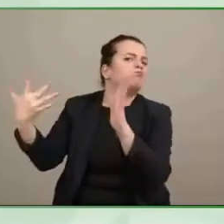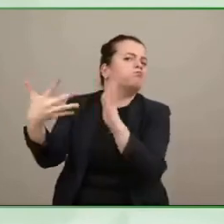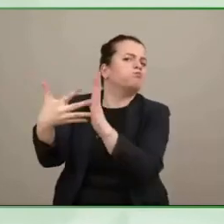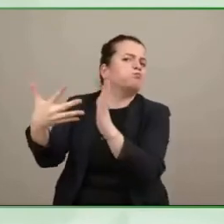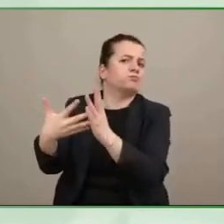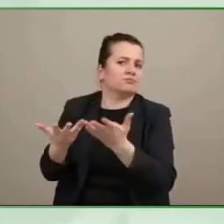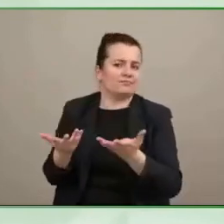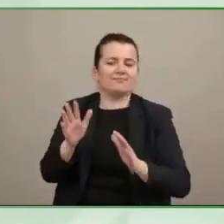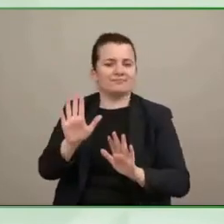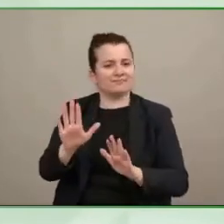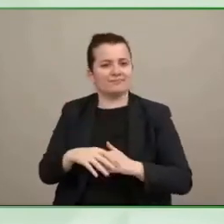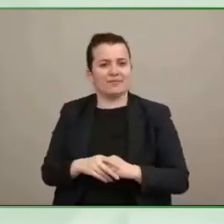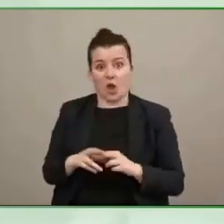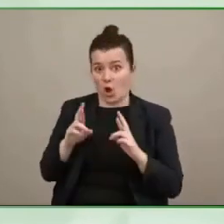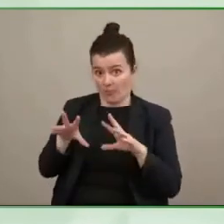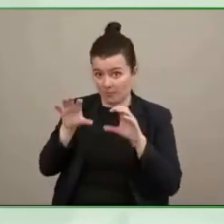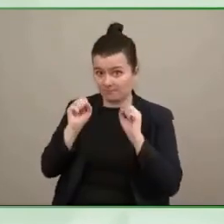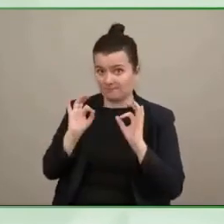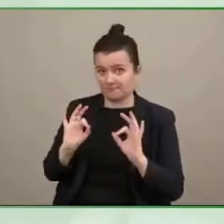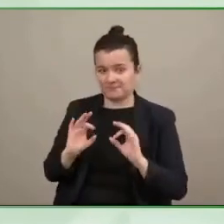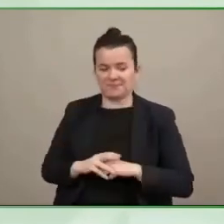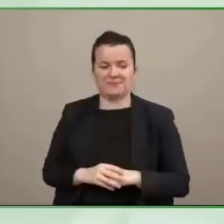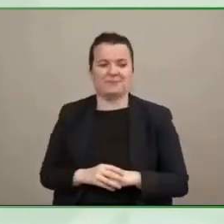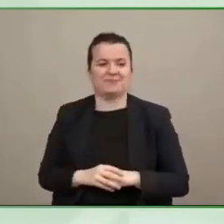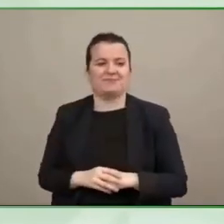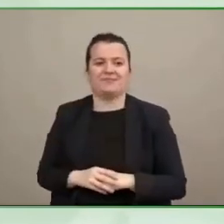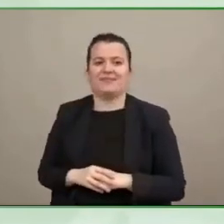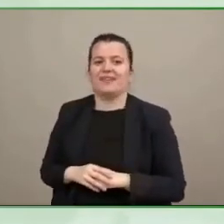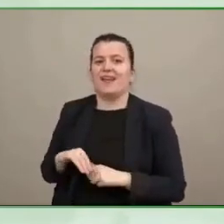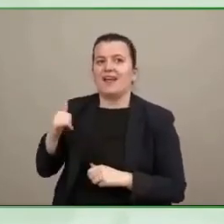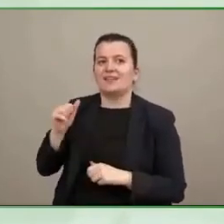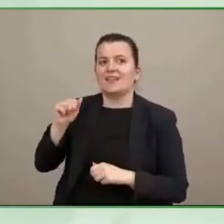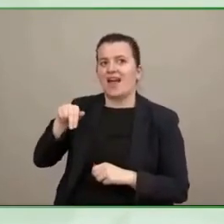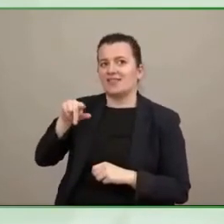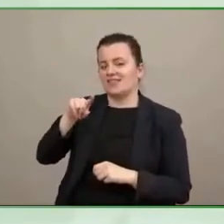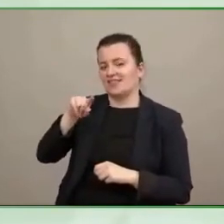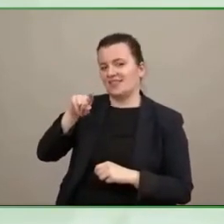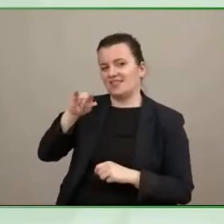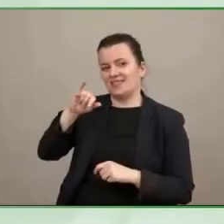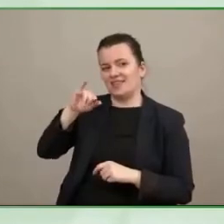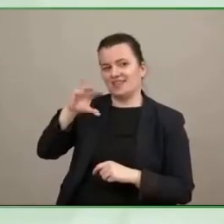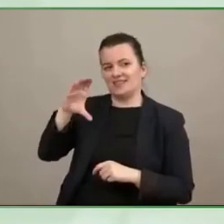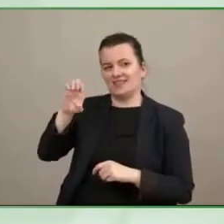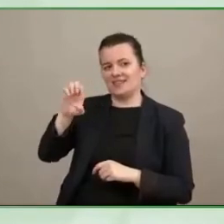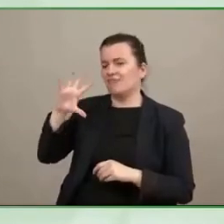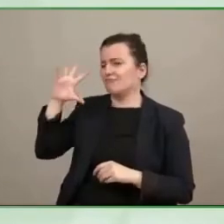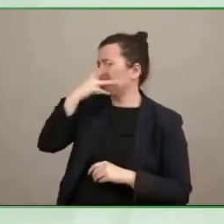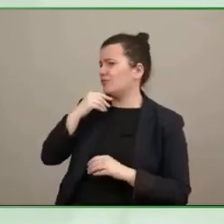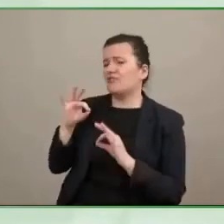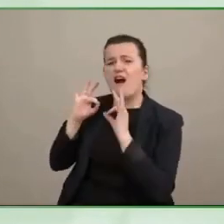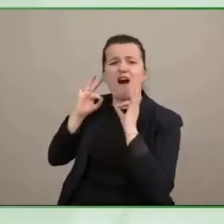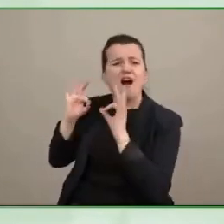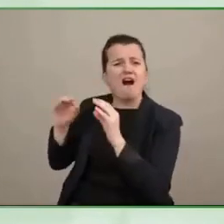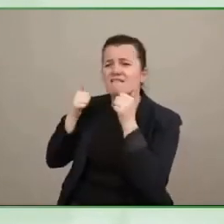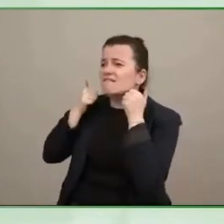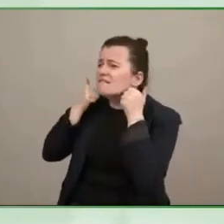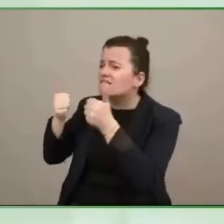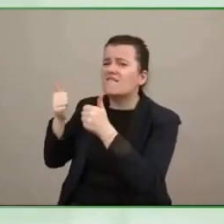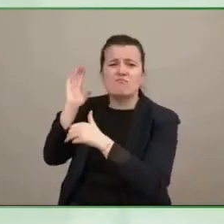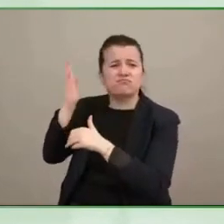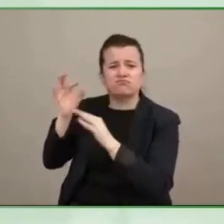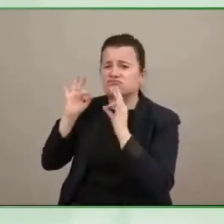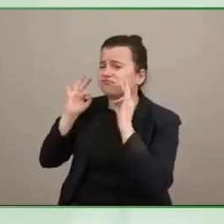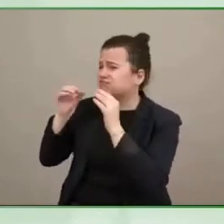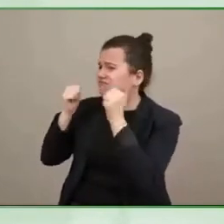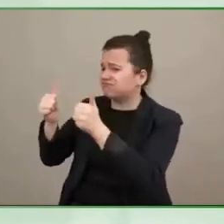thank you you did i love that oh my god that is amazing thank you so much uh